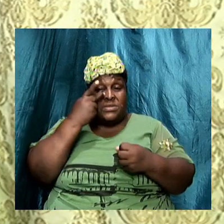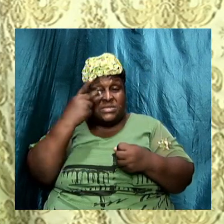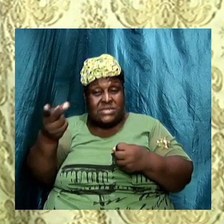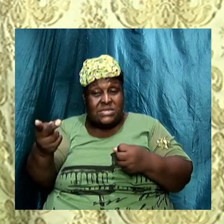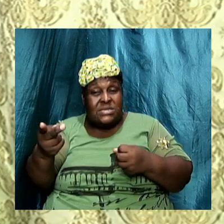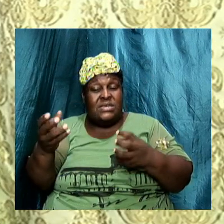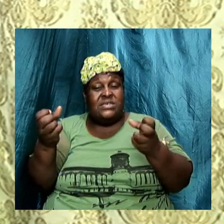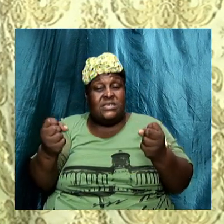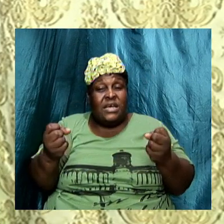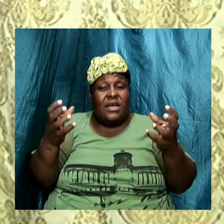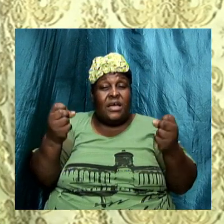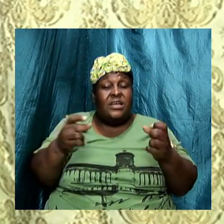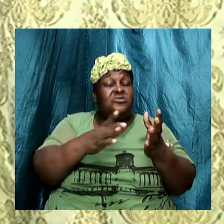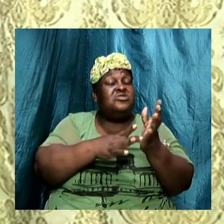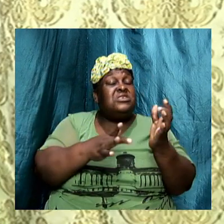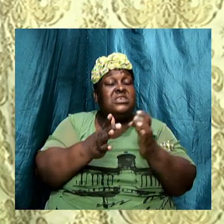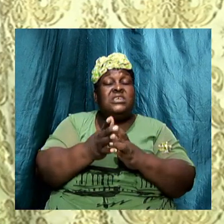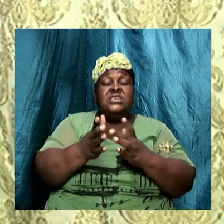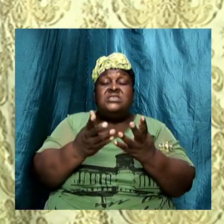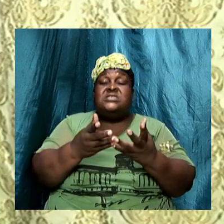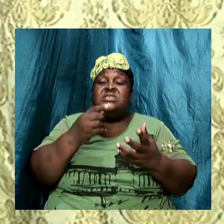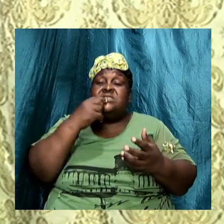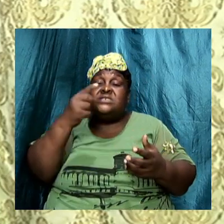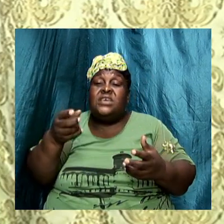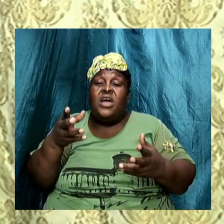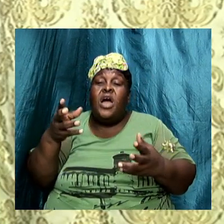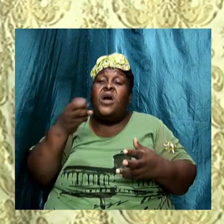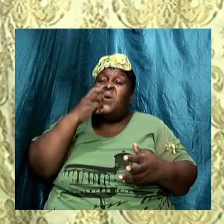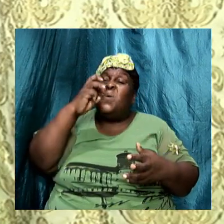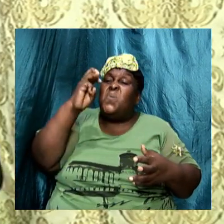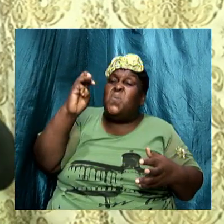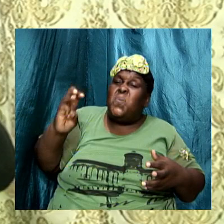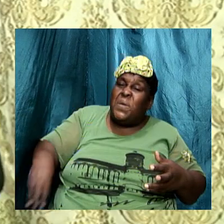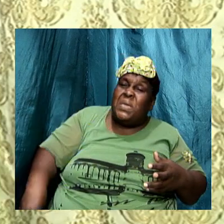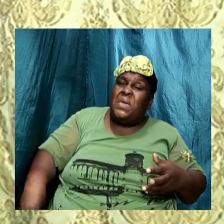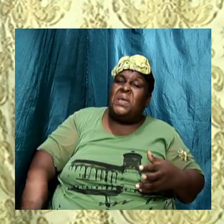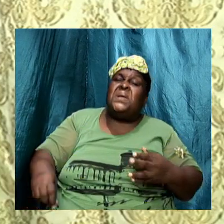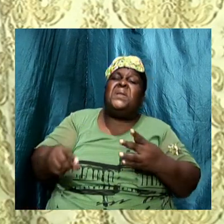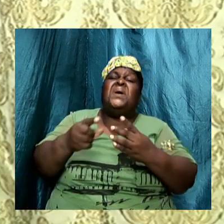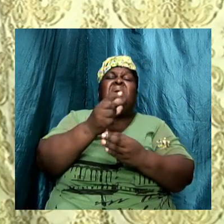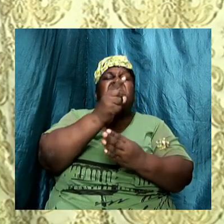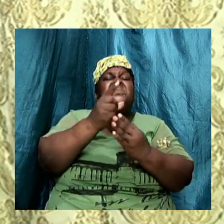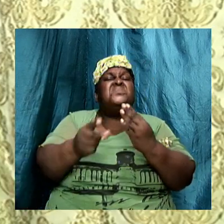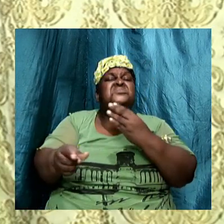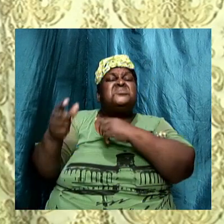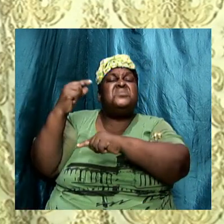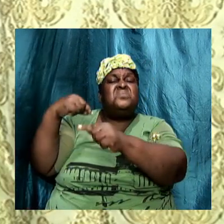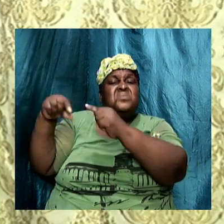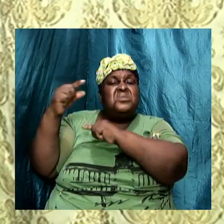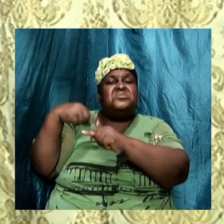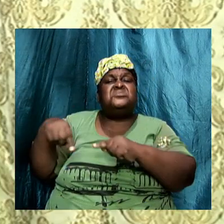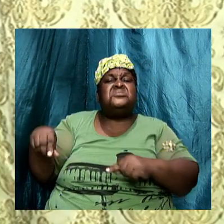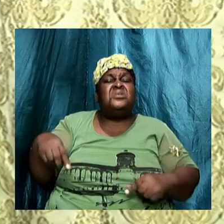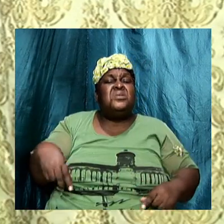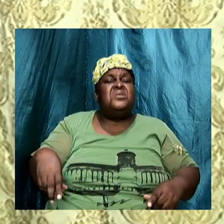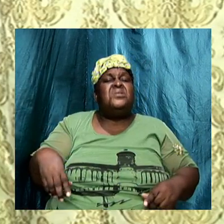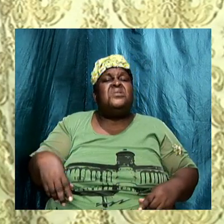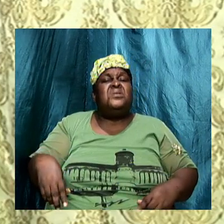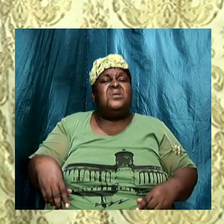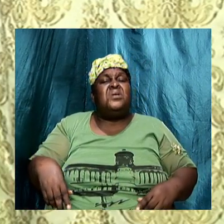and adulterous generation seek it after a sign in the time that we are living in